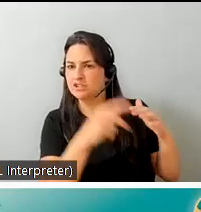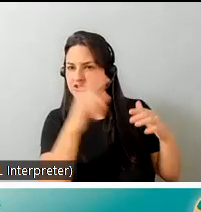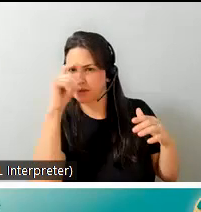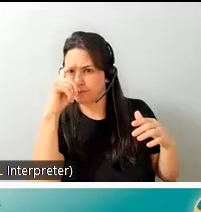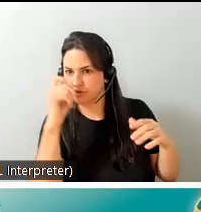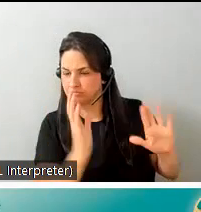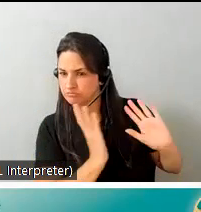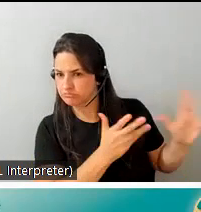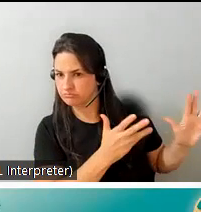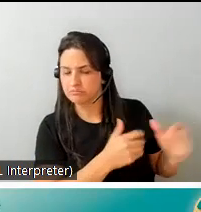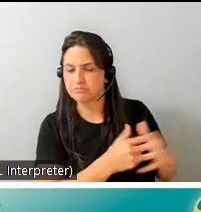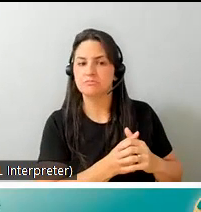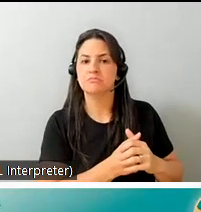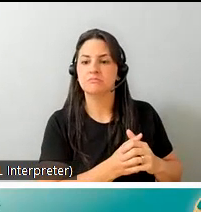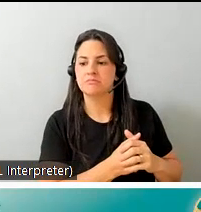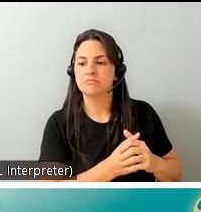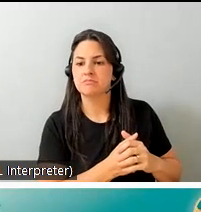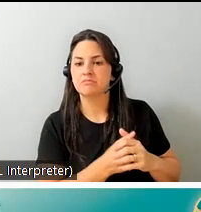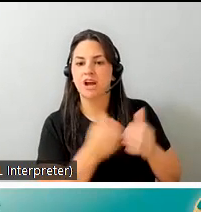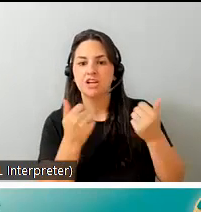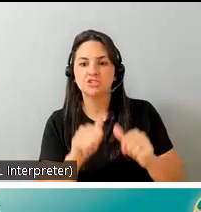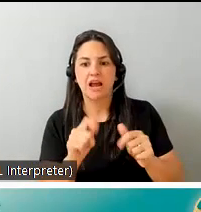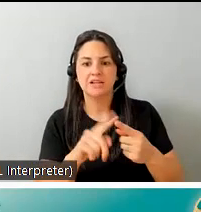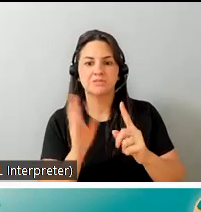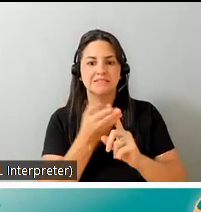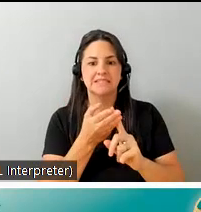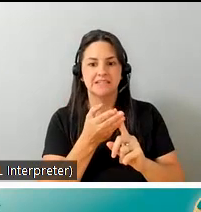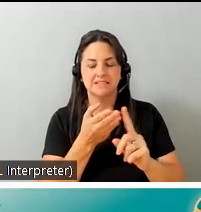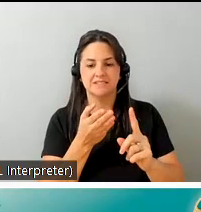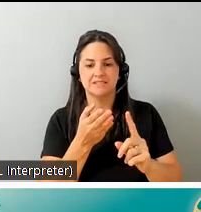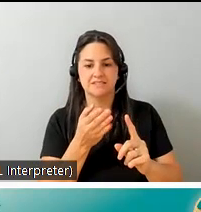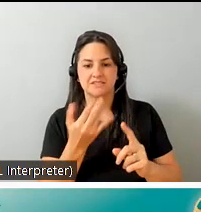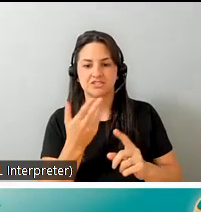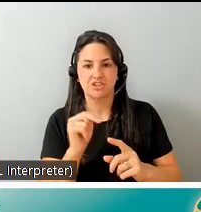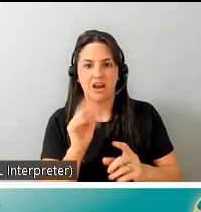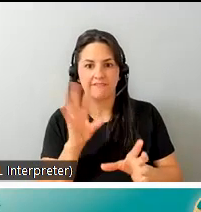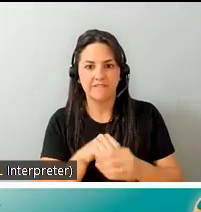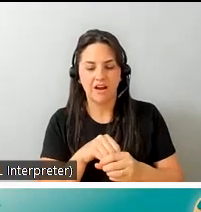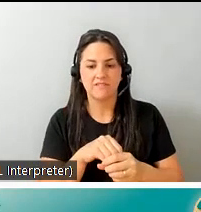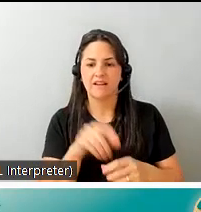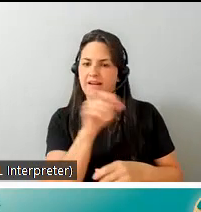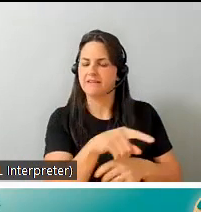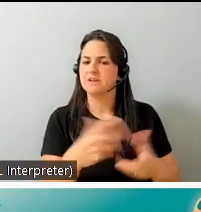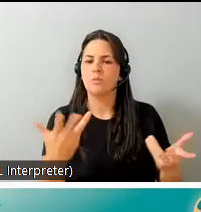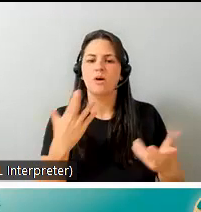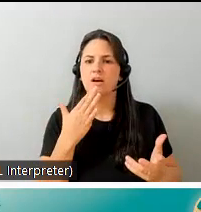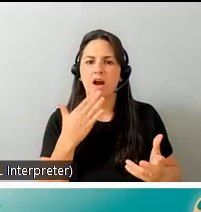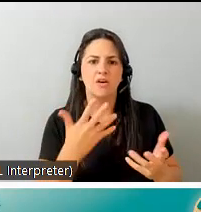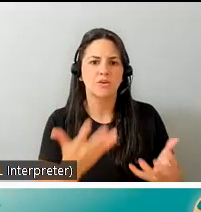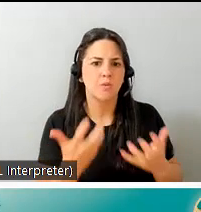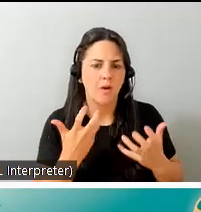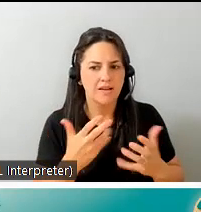way to um try to get john a little more involved and i i asked him what color he would like to see it painted